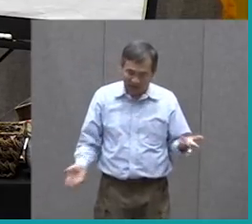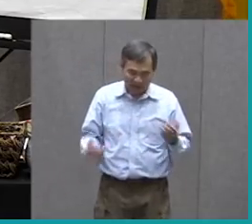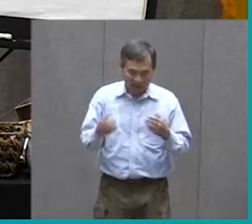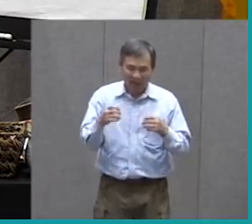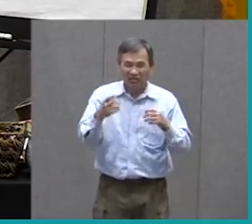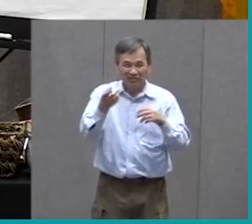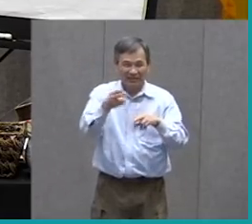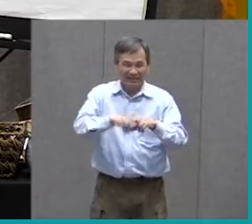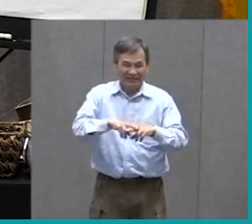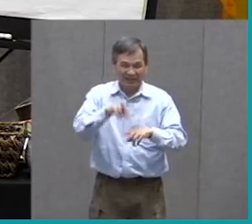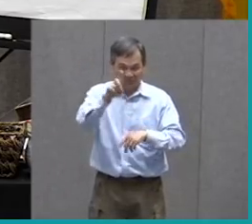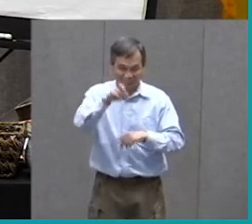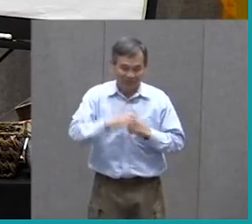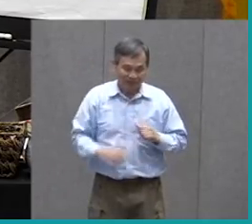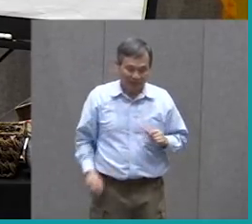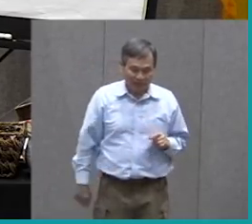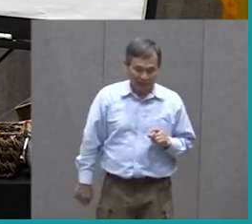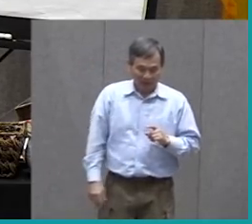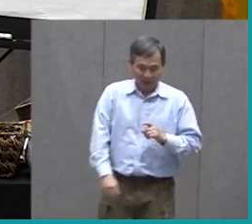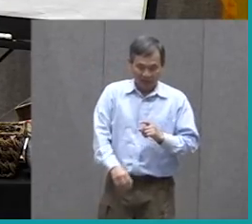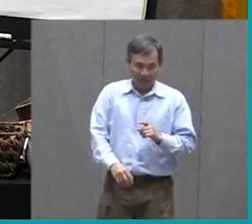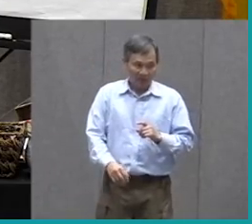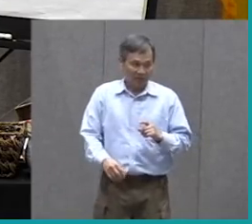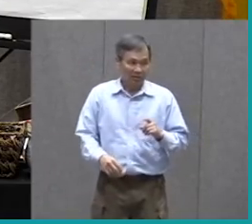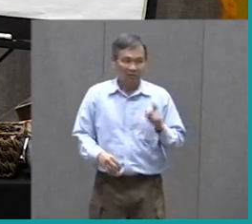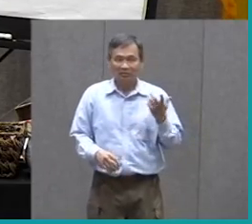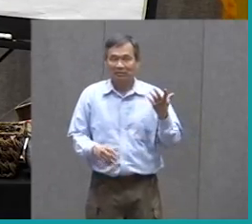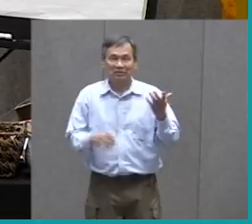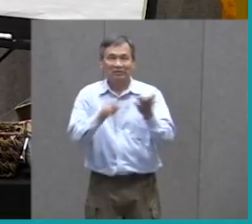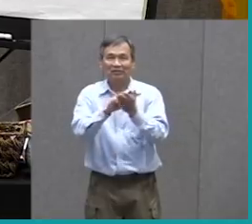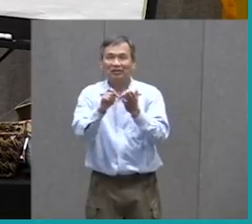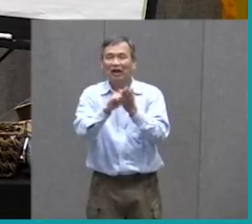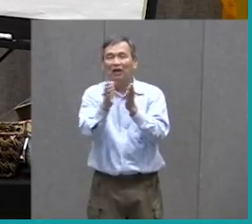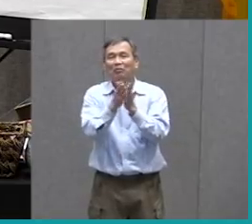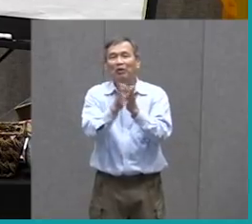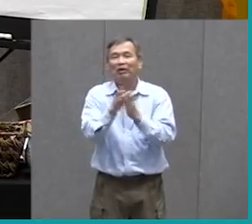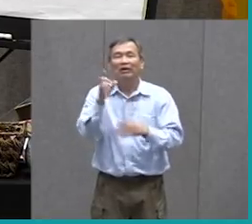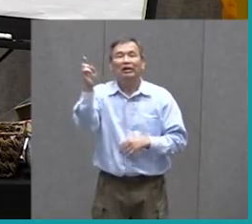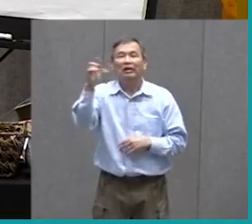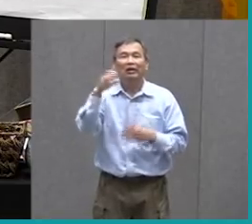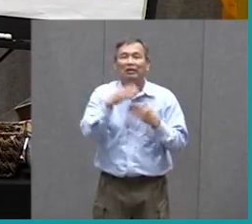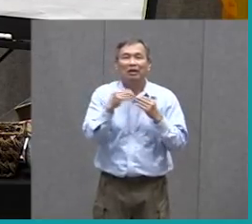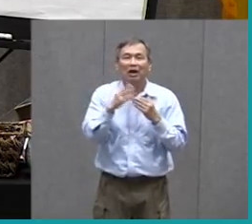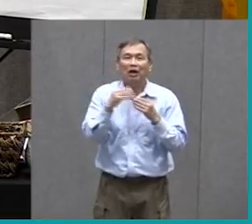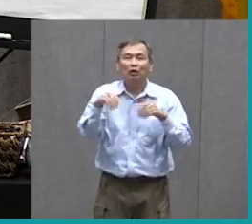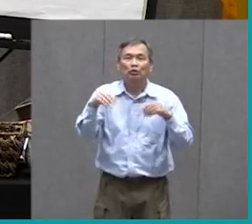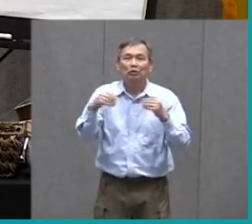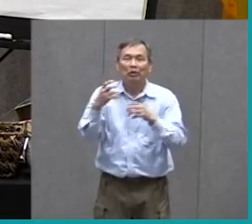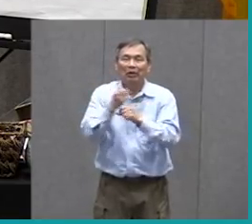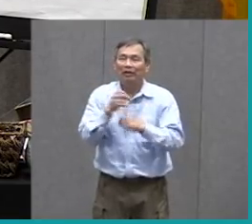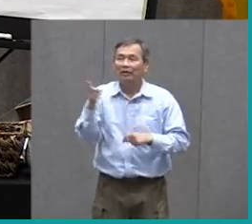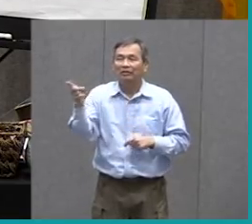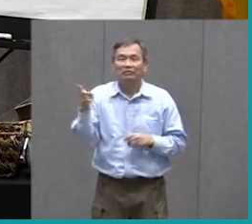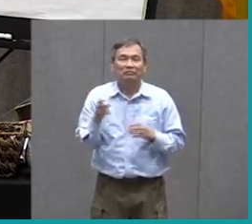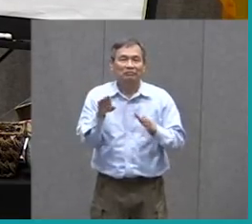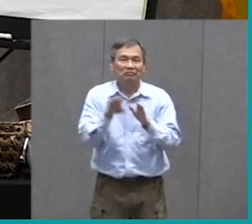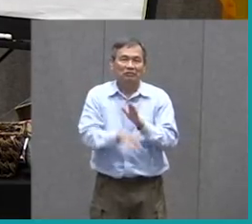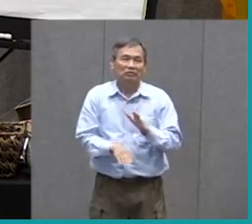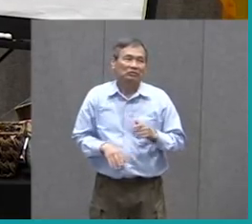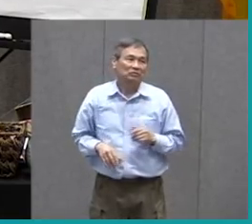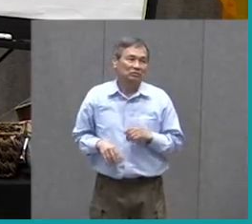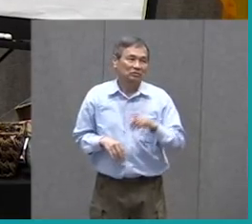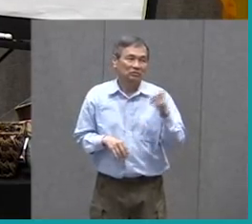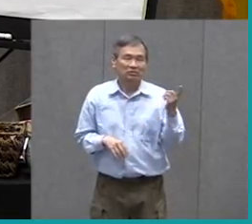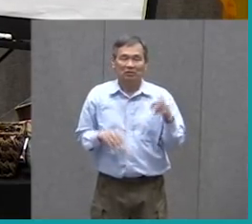Going To Sit Here For Just A Second This Is A Composition Book You Can Get These At The Dollar Store And Other